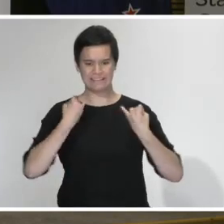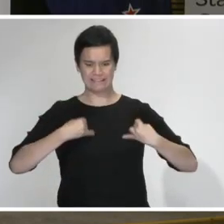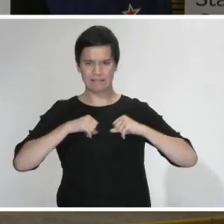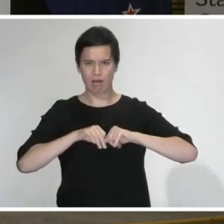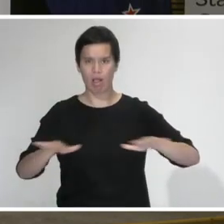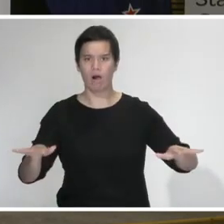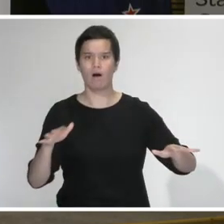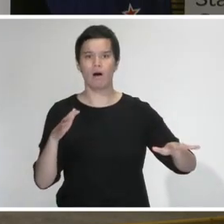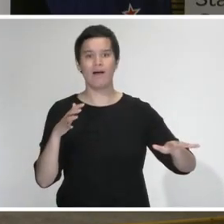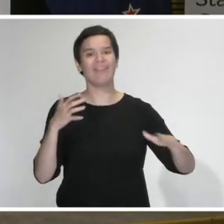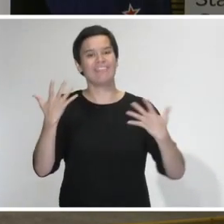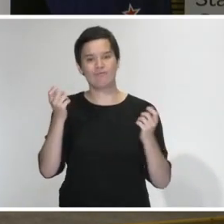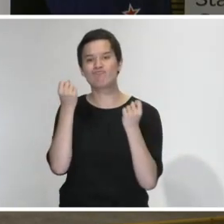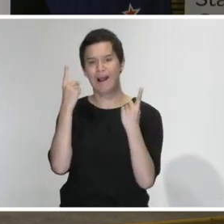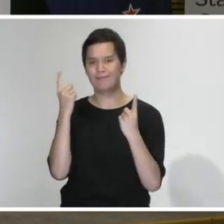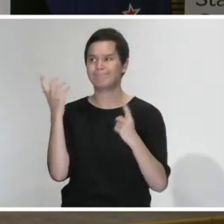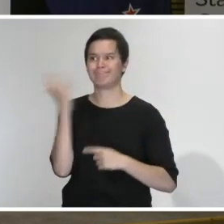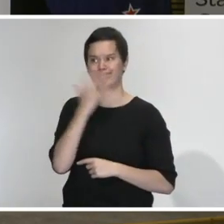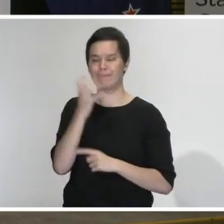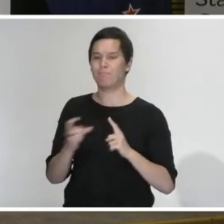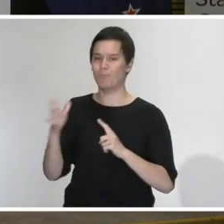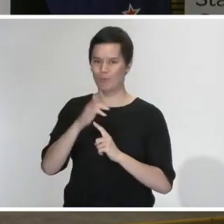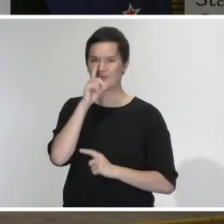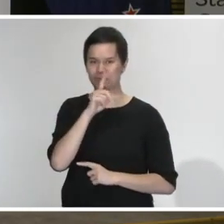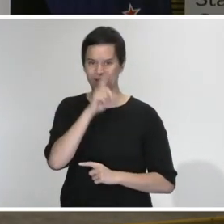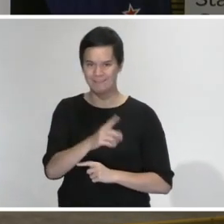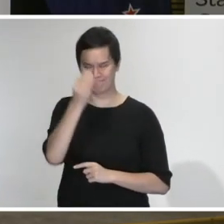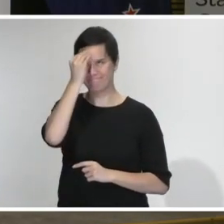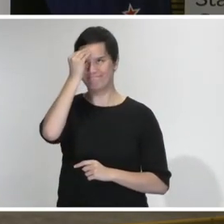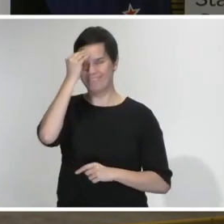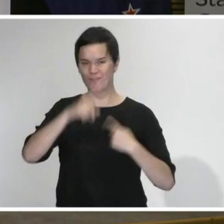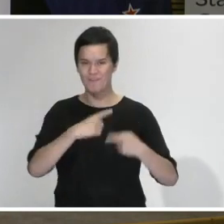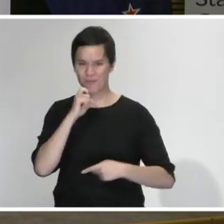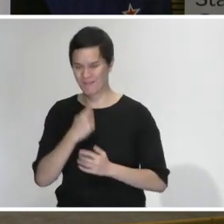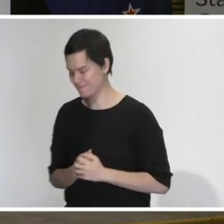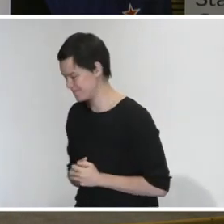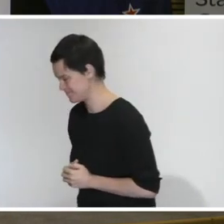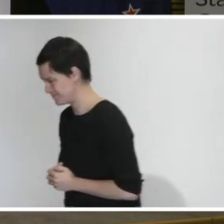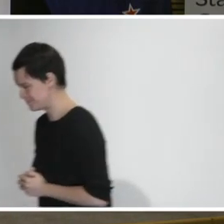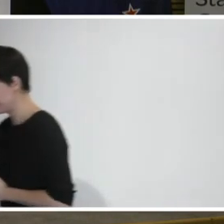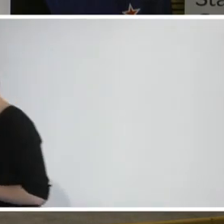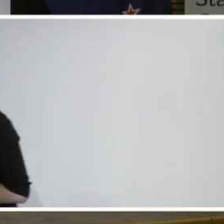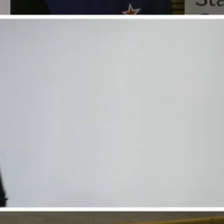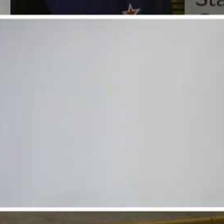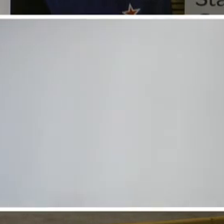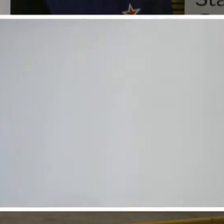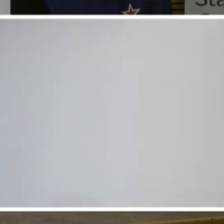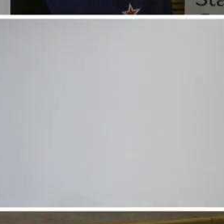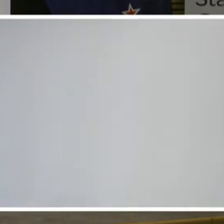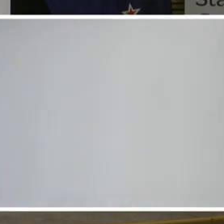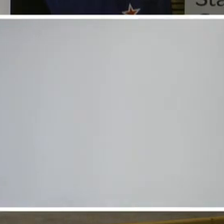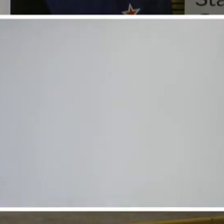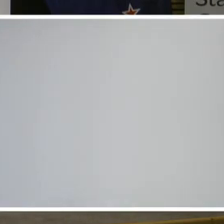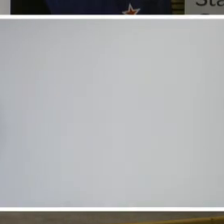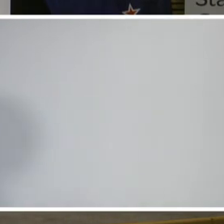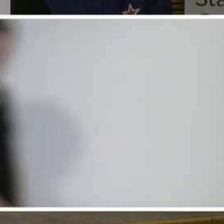how important they are. Derek? There's 54 new cases. Oh, sorry. Sorry, you may wish to... Well, I just, the comment